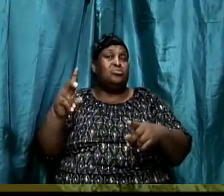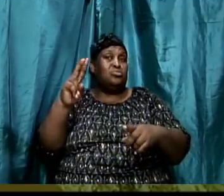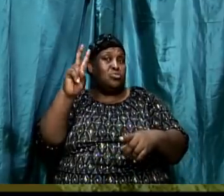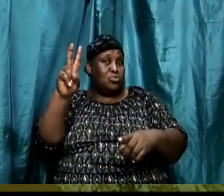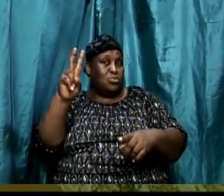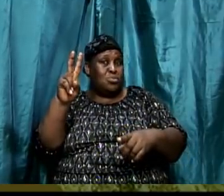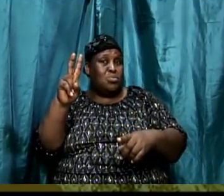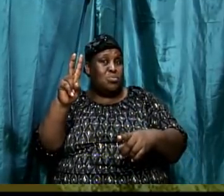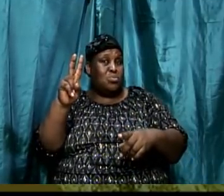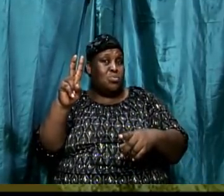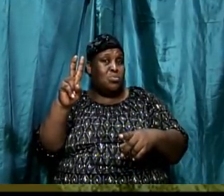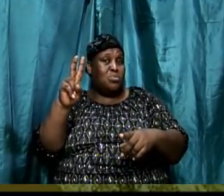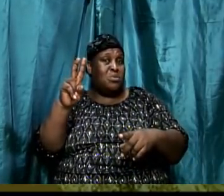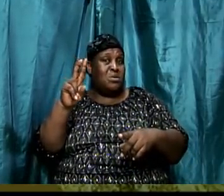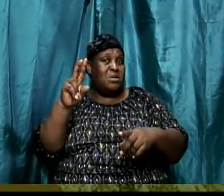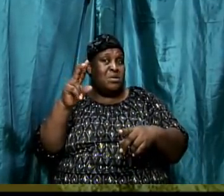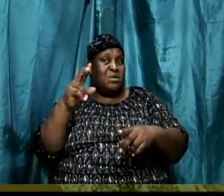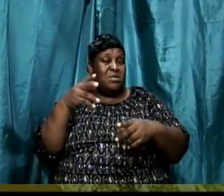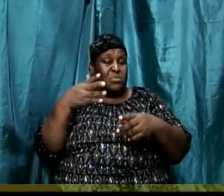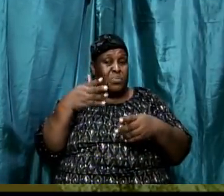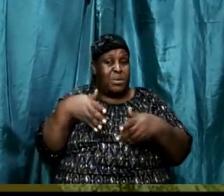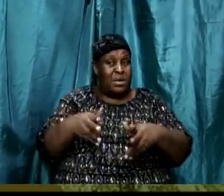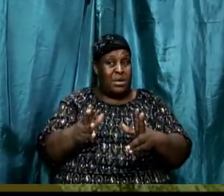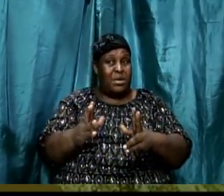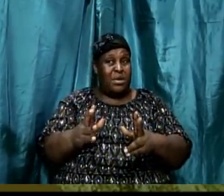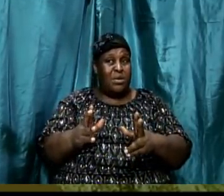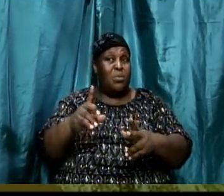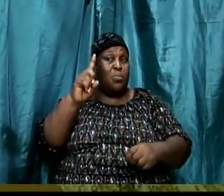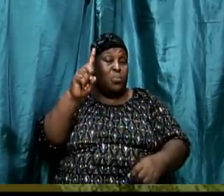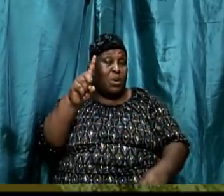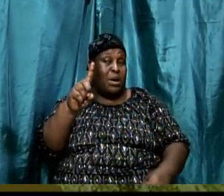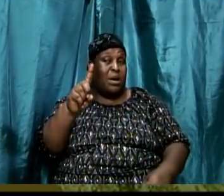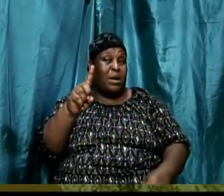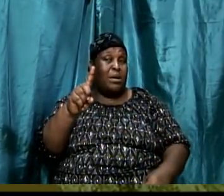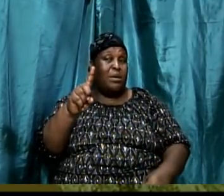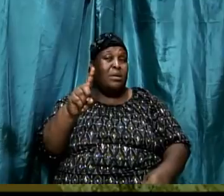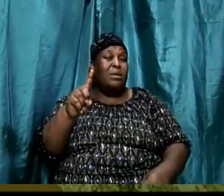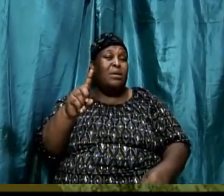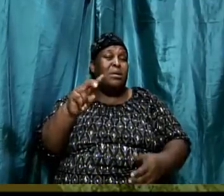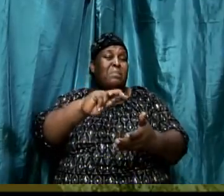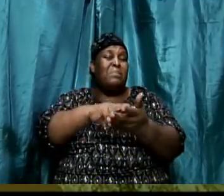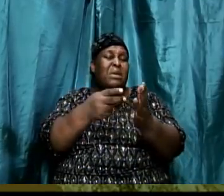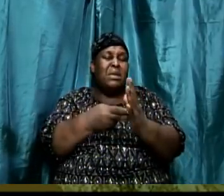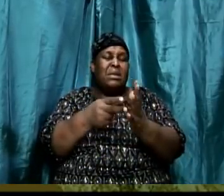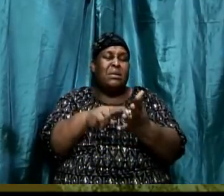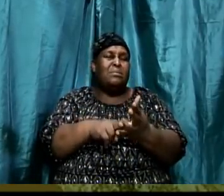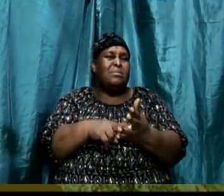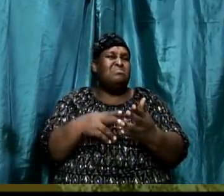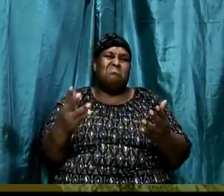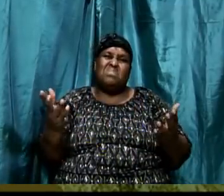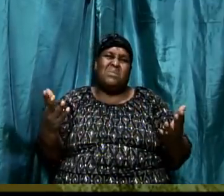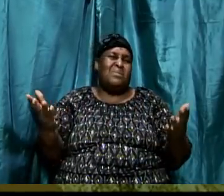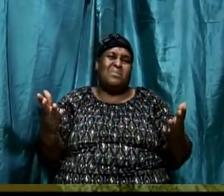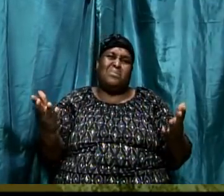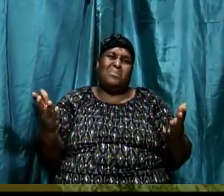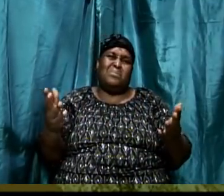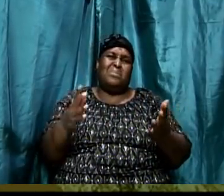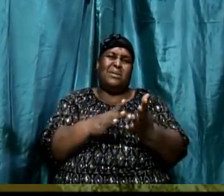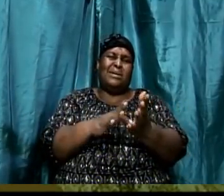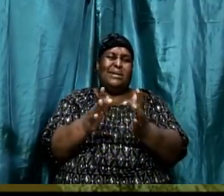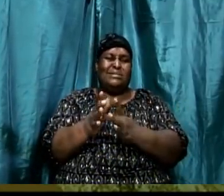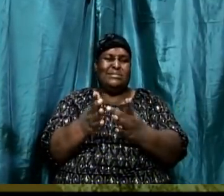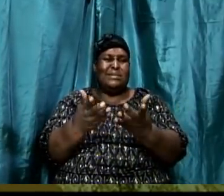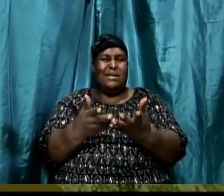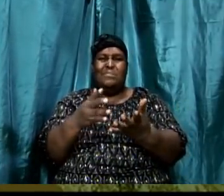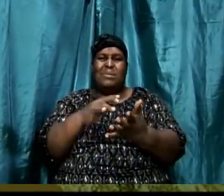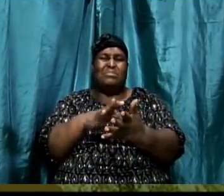That is our aim tonight. One, we're going to define what is Bible study. What exactly is Bible study? When I tell you that you need to go study the